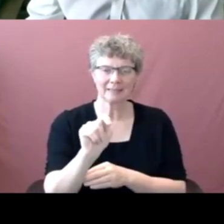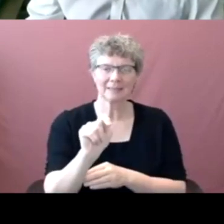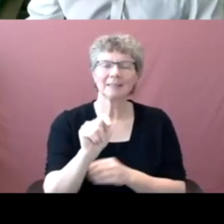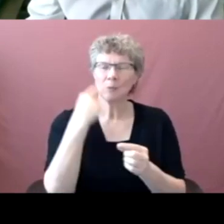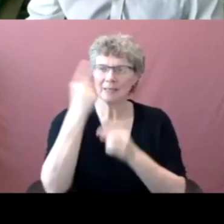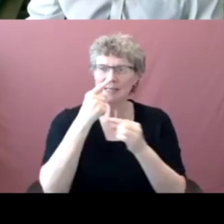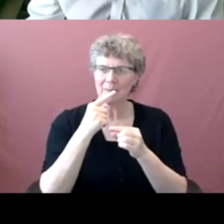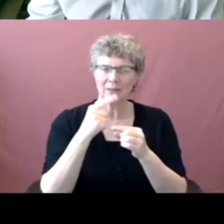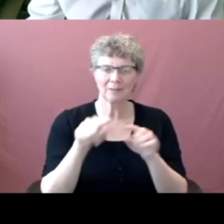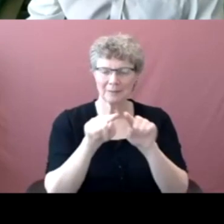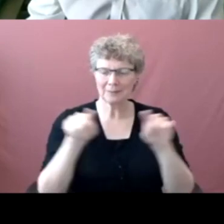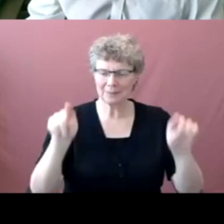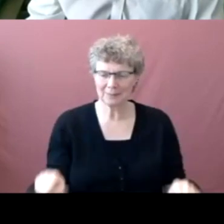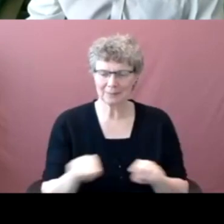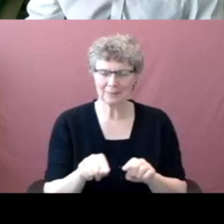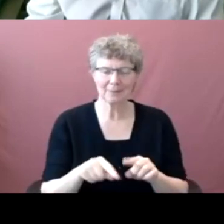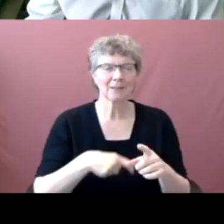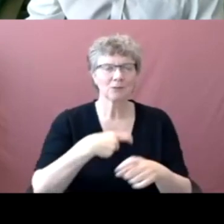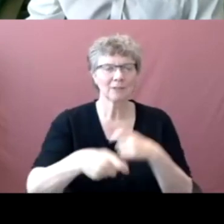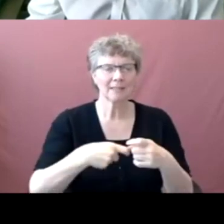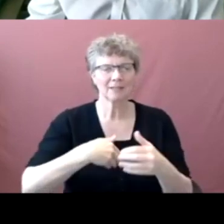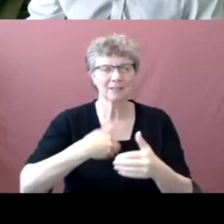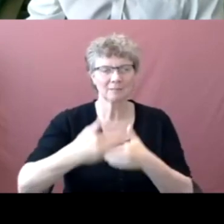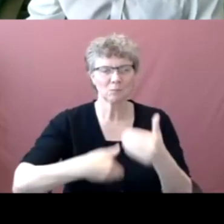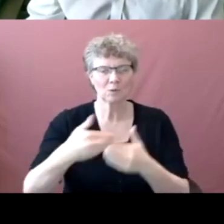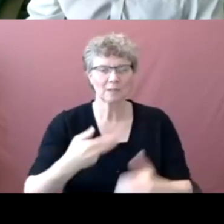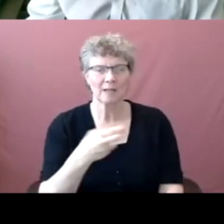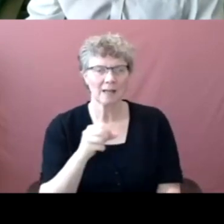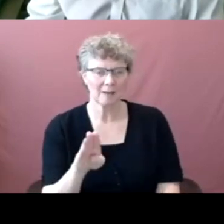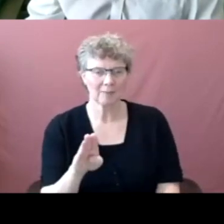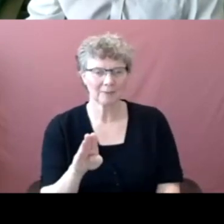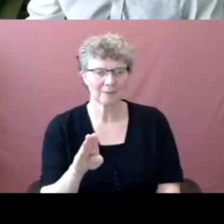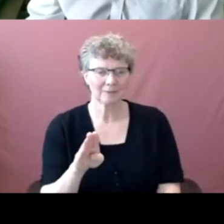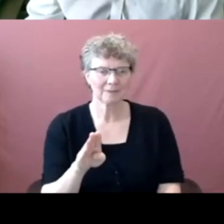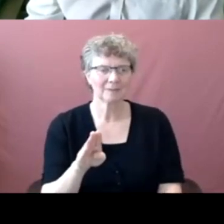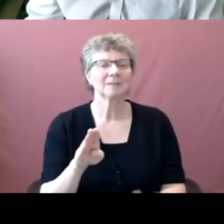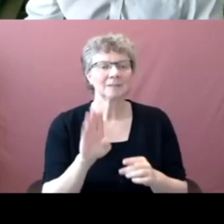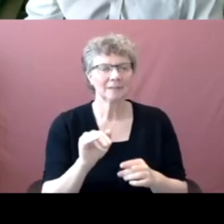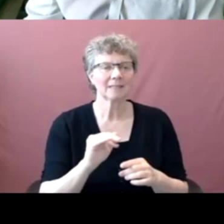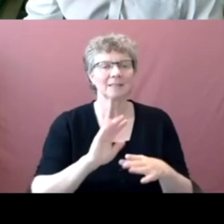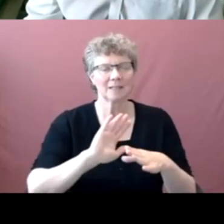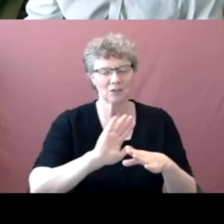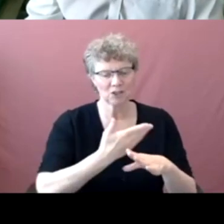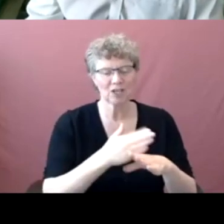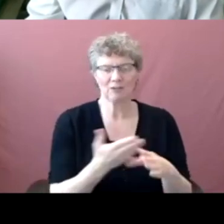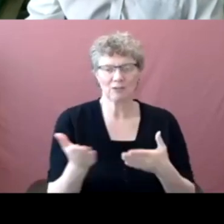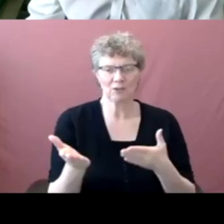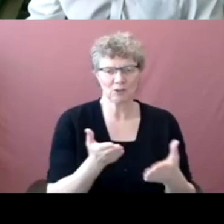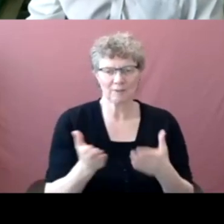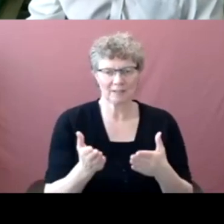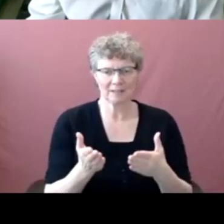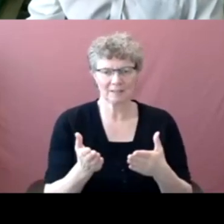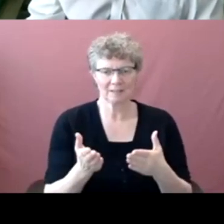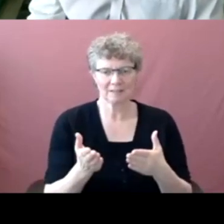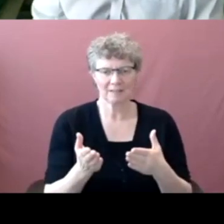in your bottom right-hand side here. It's what we collectively refer to as shared services. That would be the transaction hub itself and the